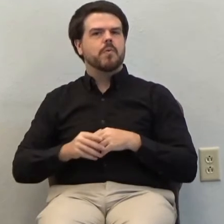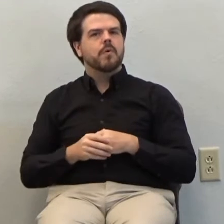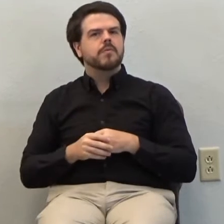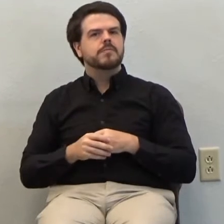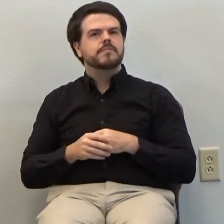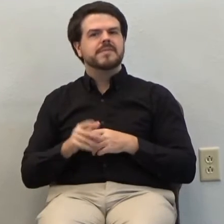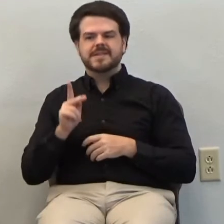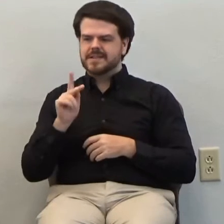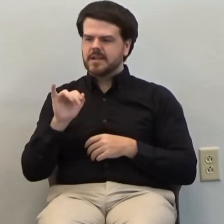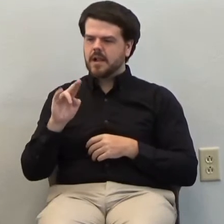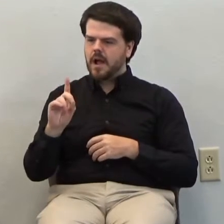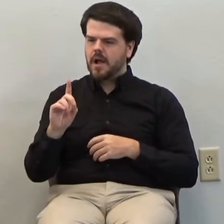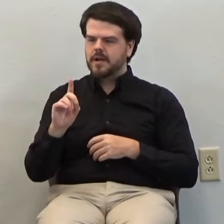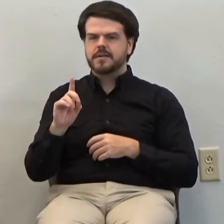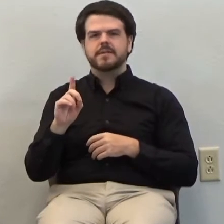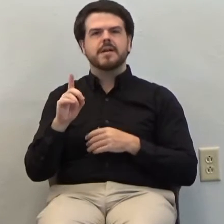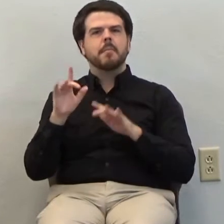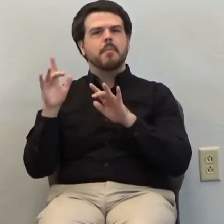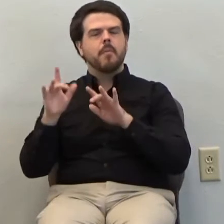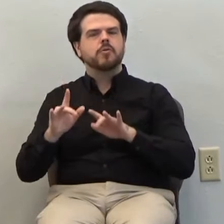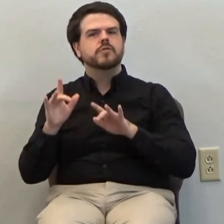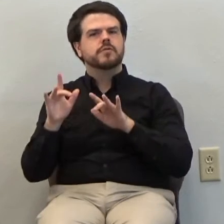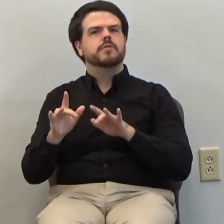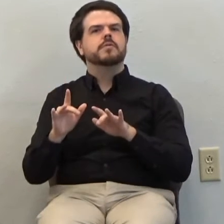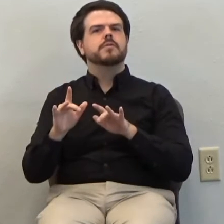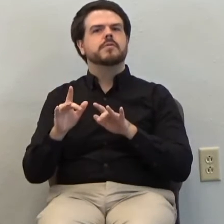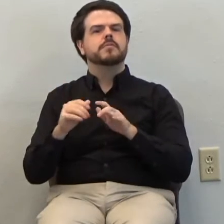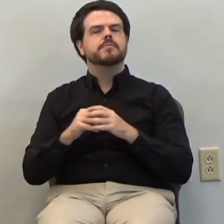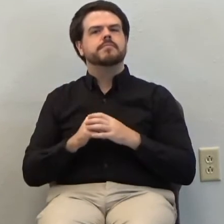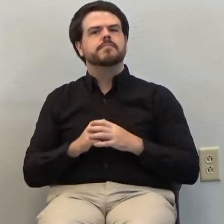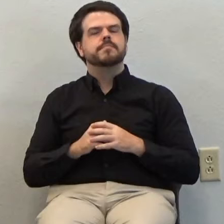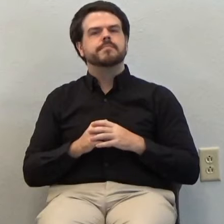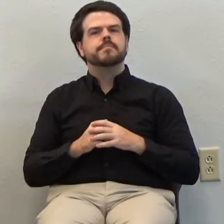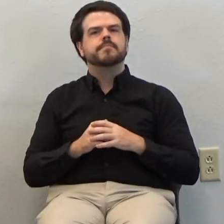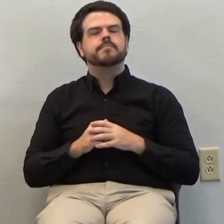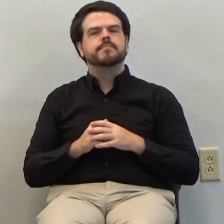merciful and gentle to all who bow to him.